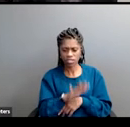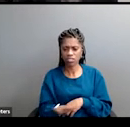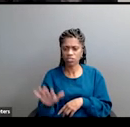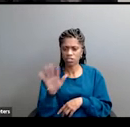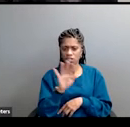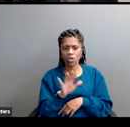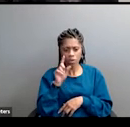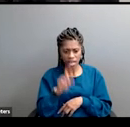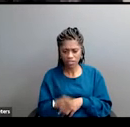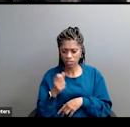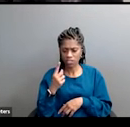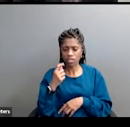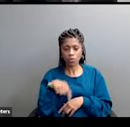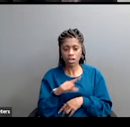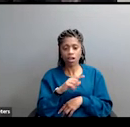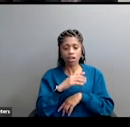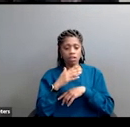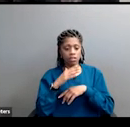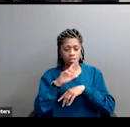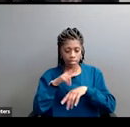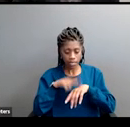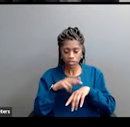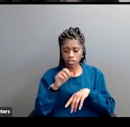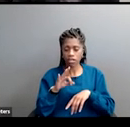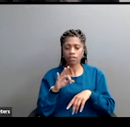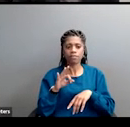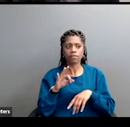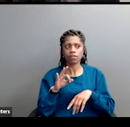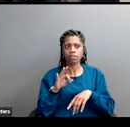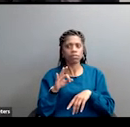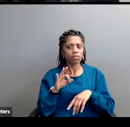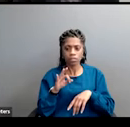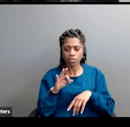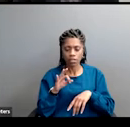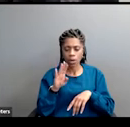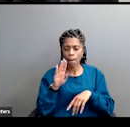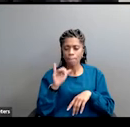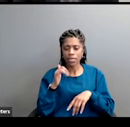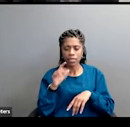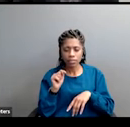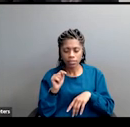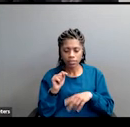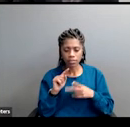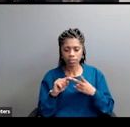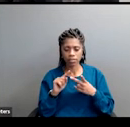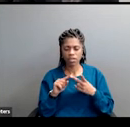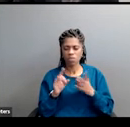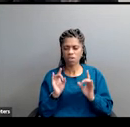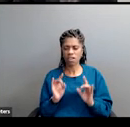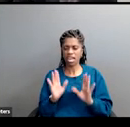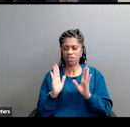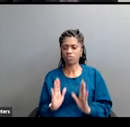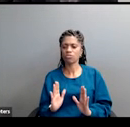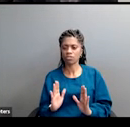haters, that we're a nation that hears clearly these lies, these racist,